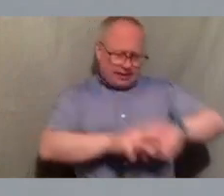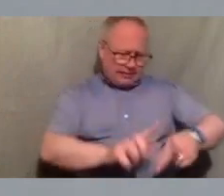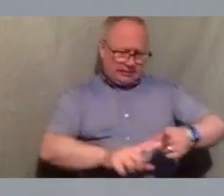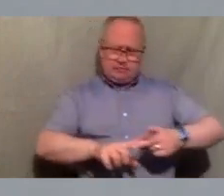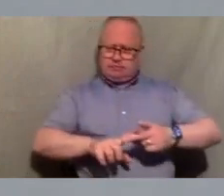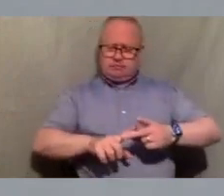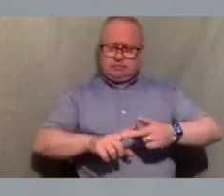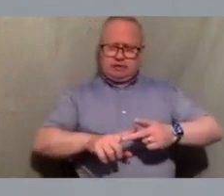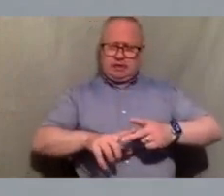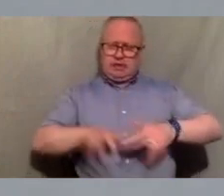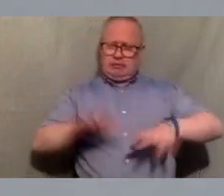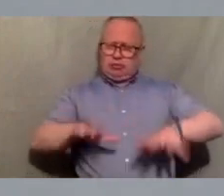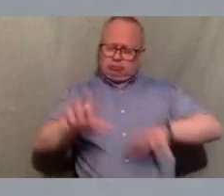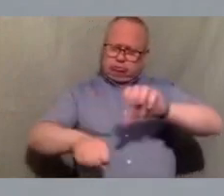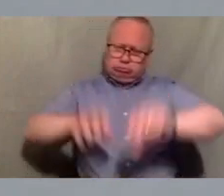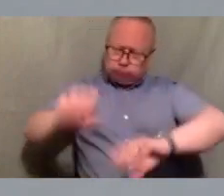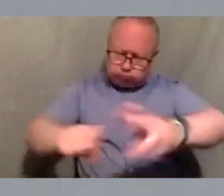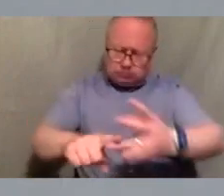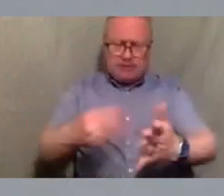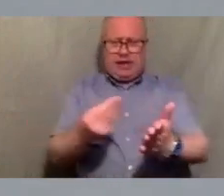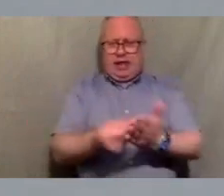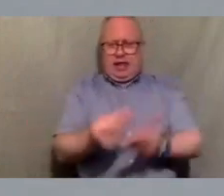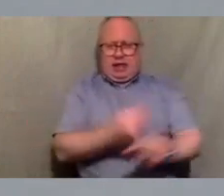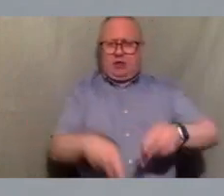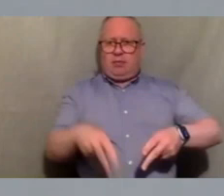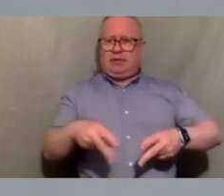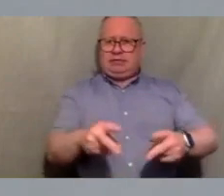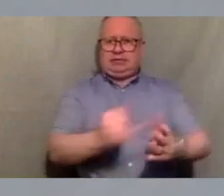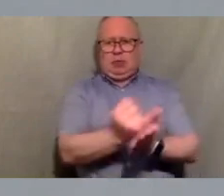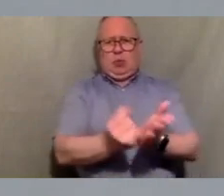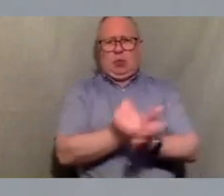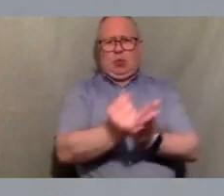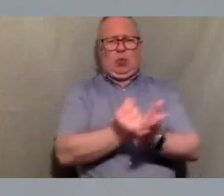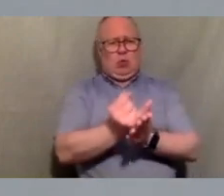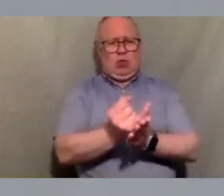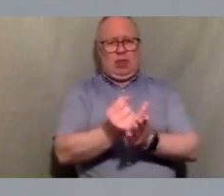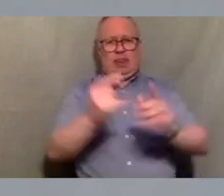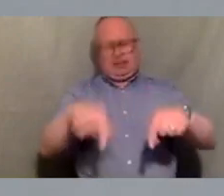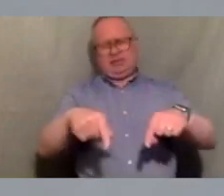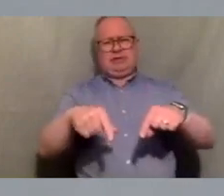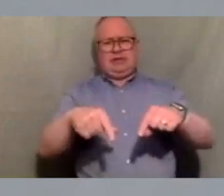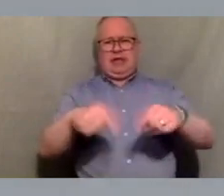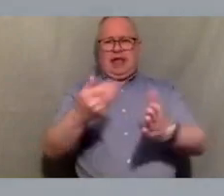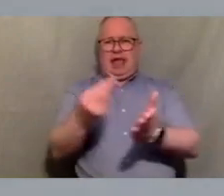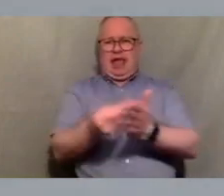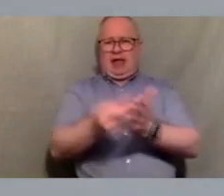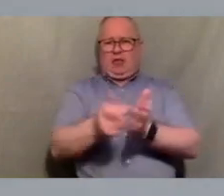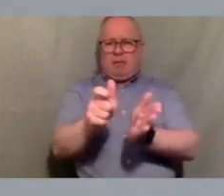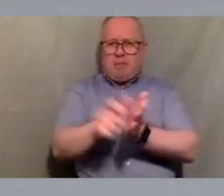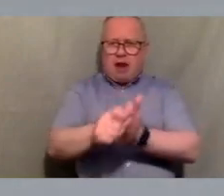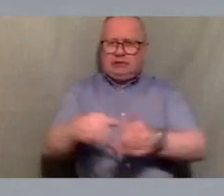toxic economic system capitalism is not fit for our needs it creates and indeed relies on